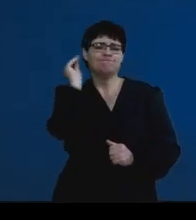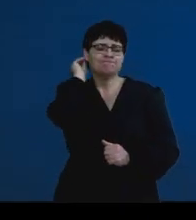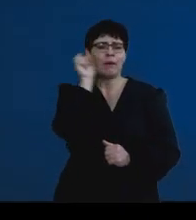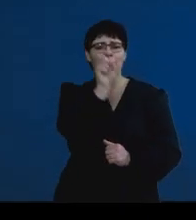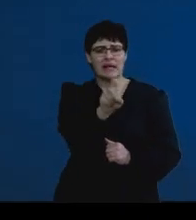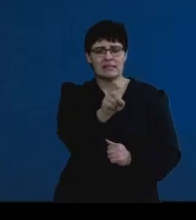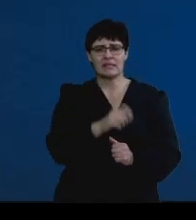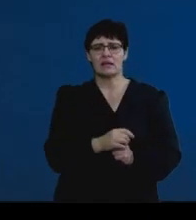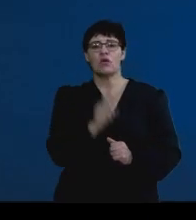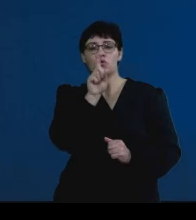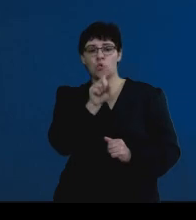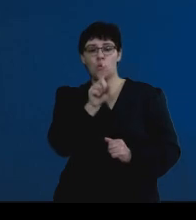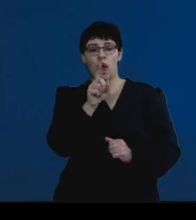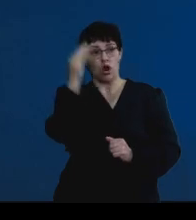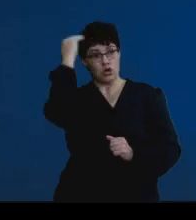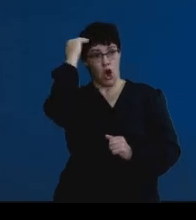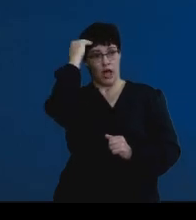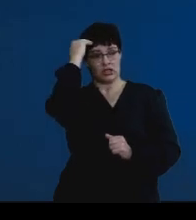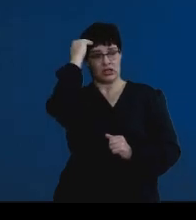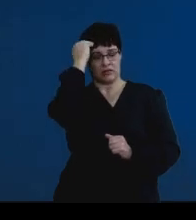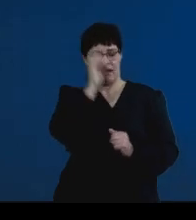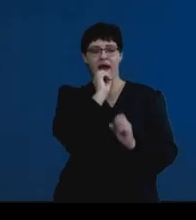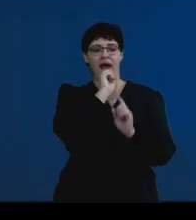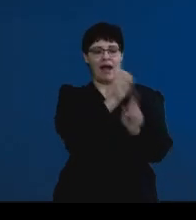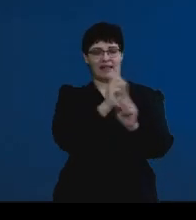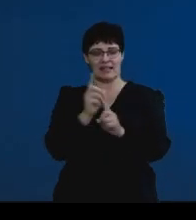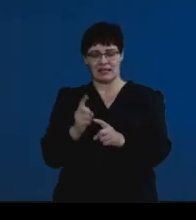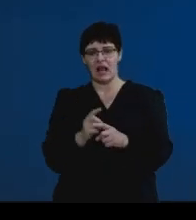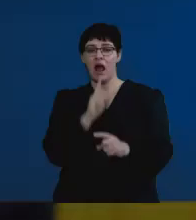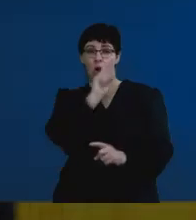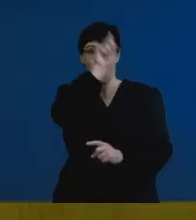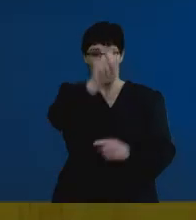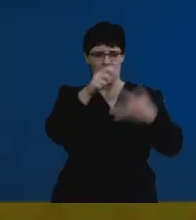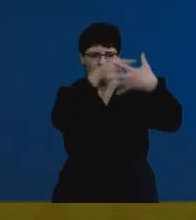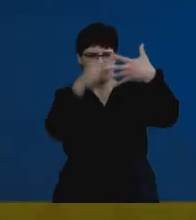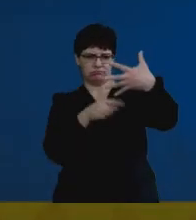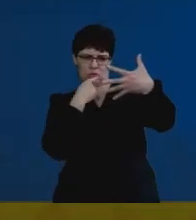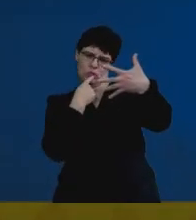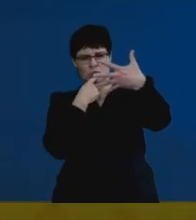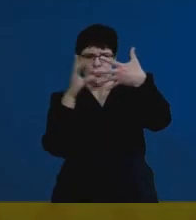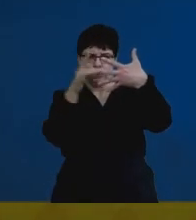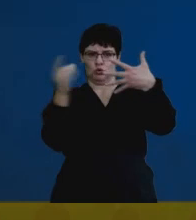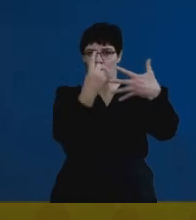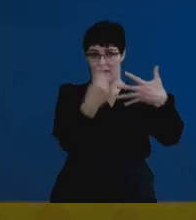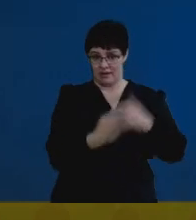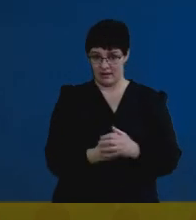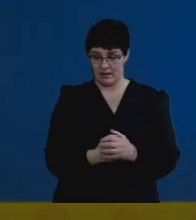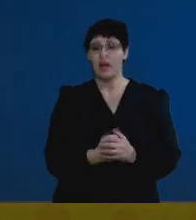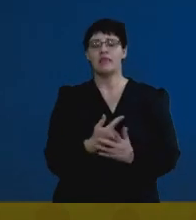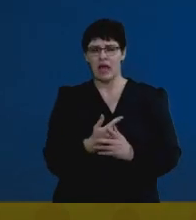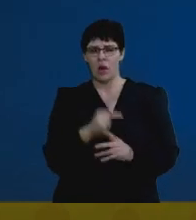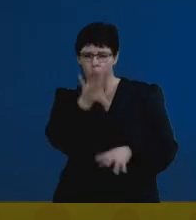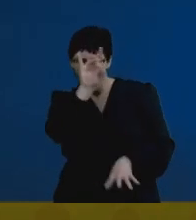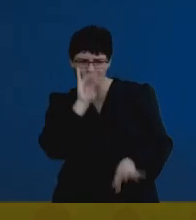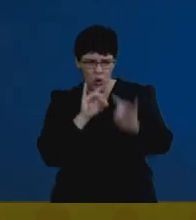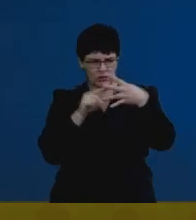that you must be able to apply your knowledge in multiple choice questions. Often, these questions create options that are